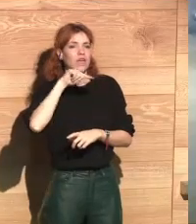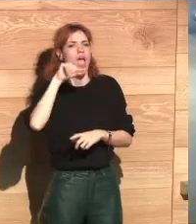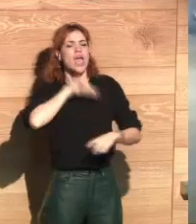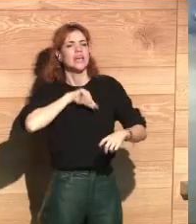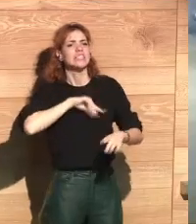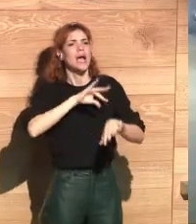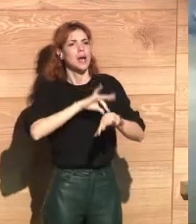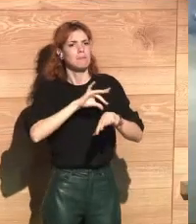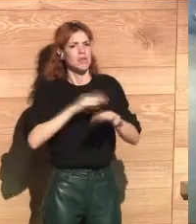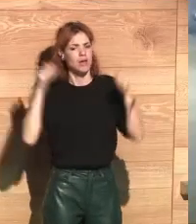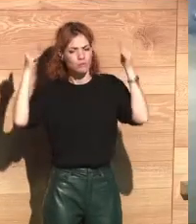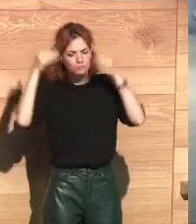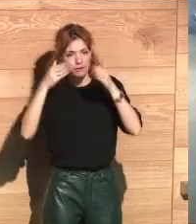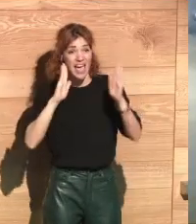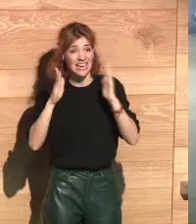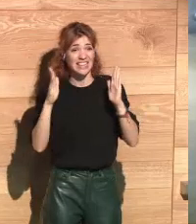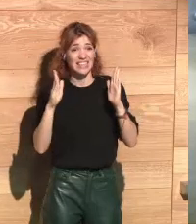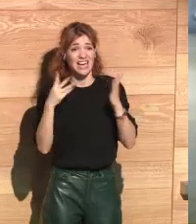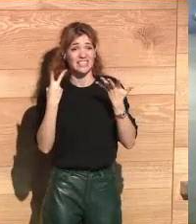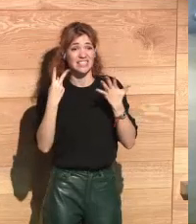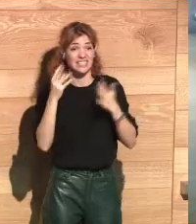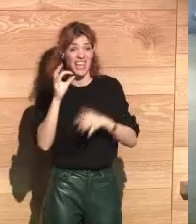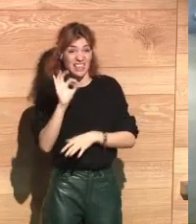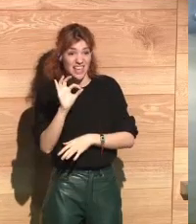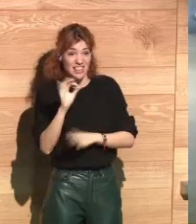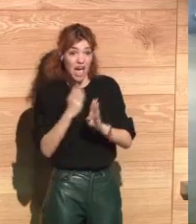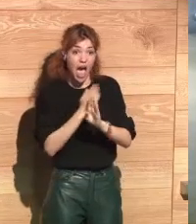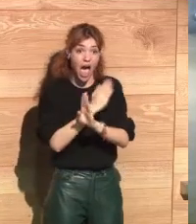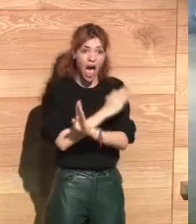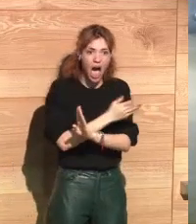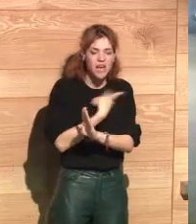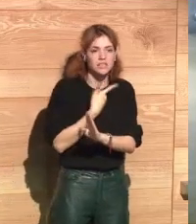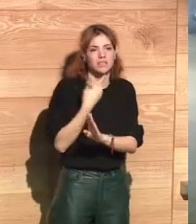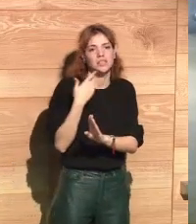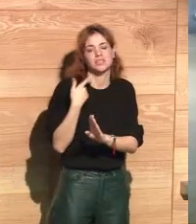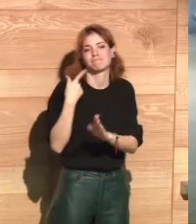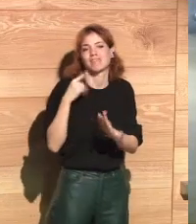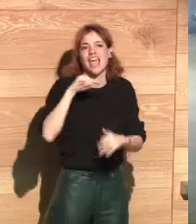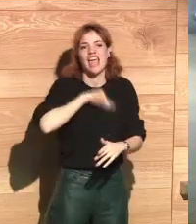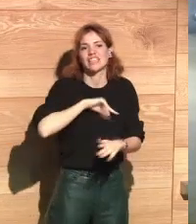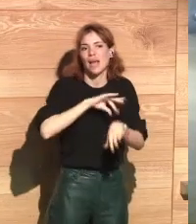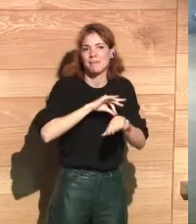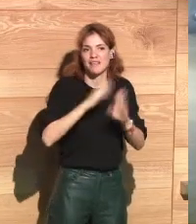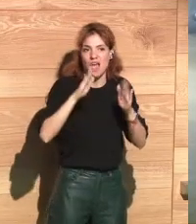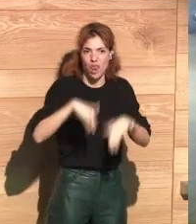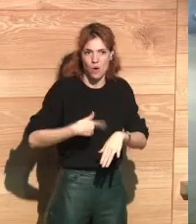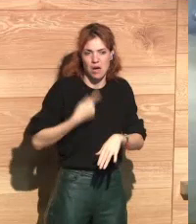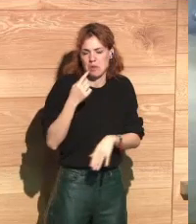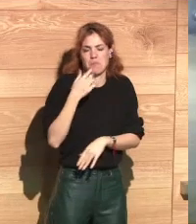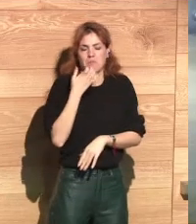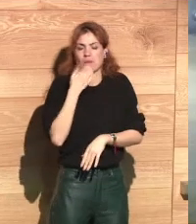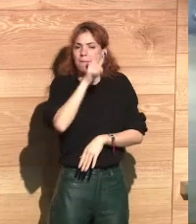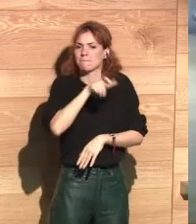ethics, it's important to look into the medical ethics. Before 1980s, we didn't have this concept.